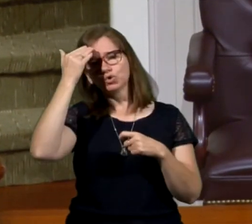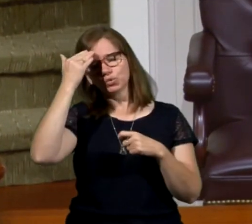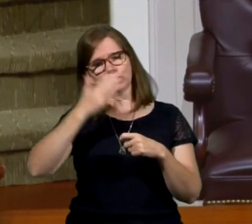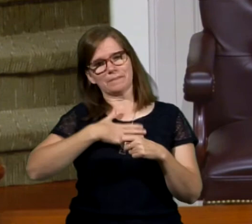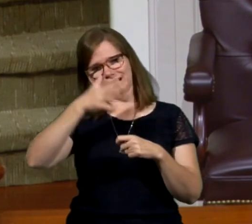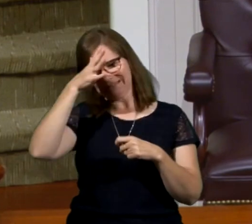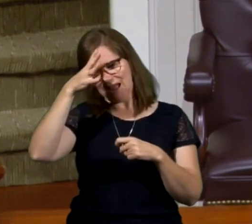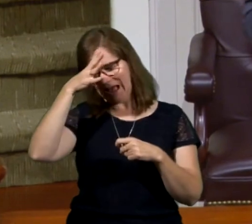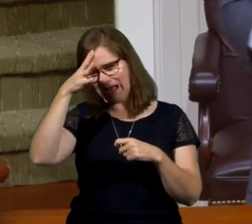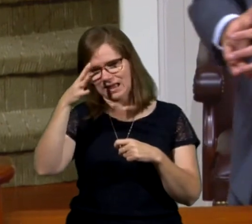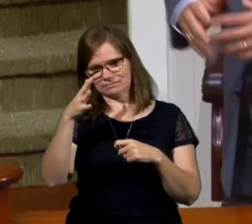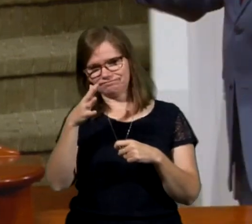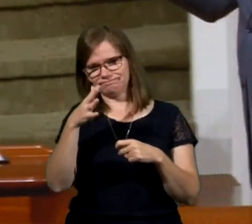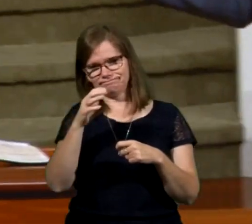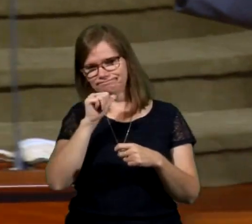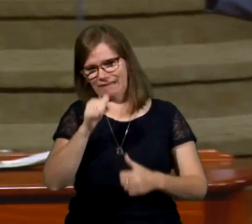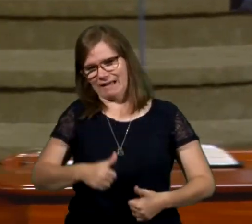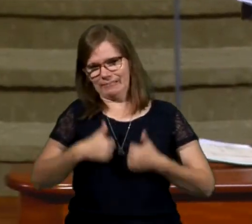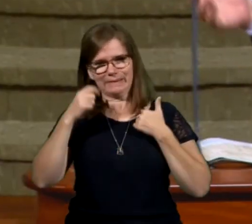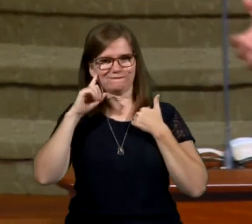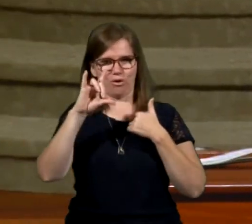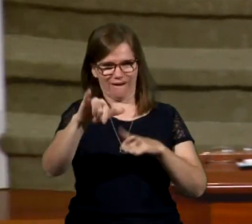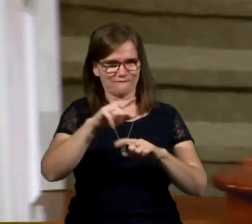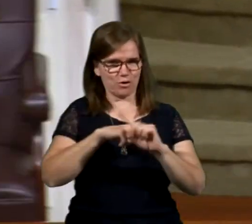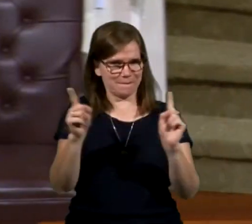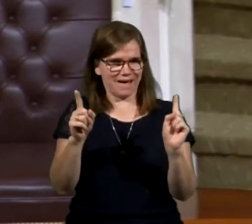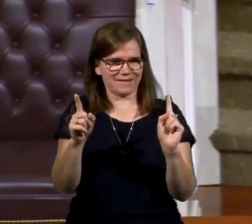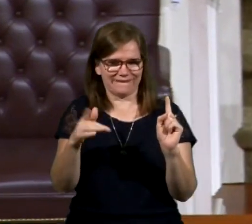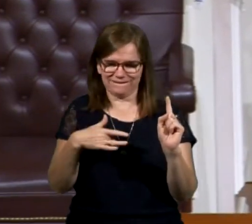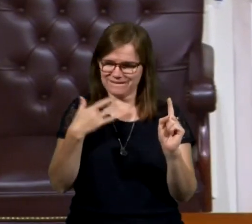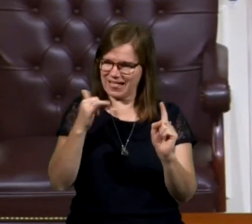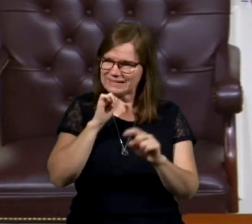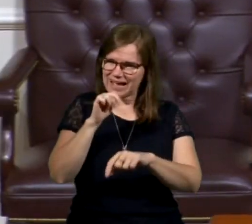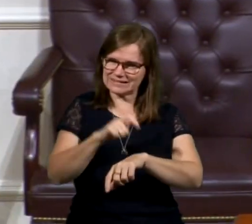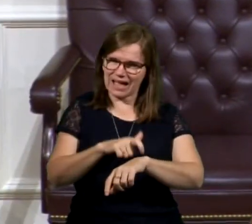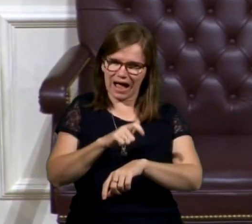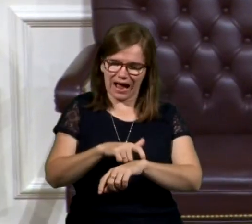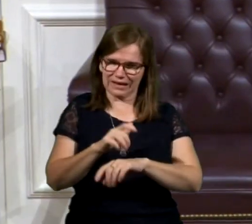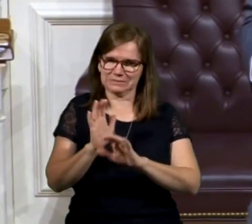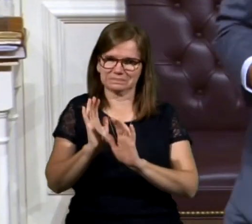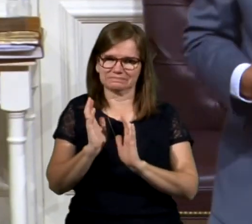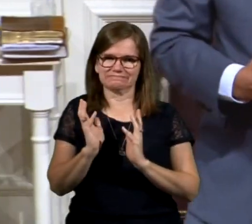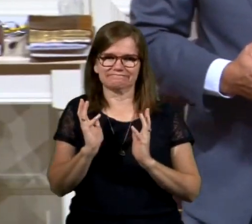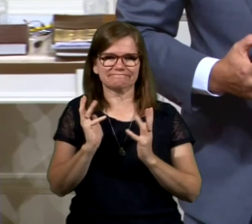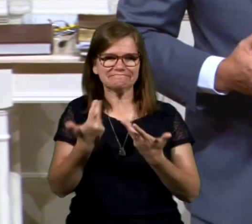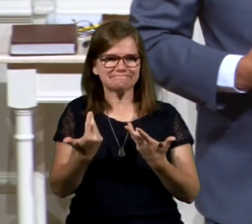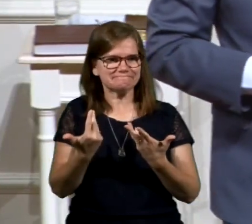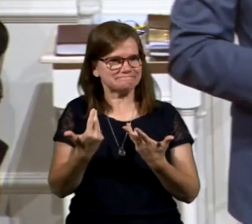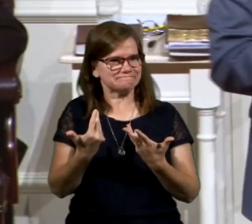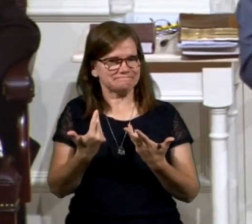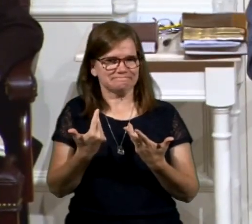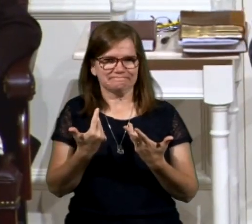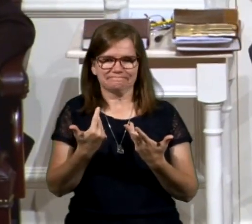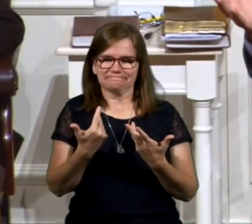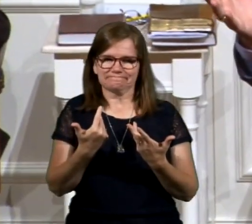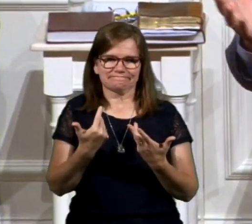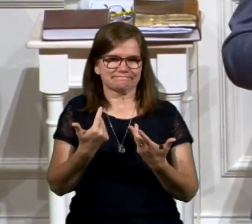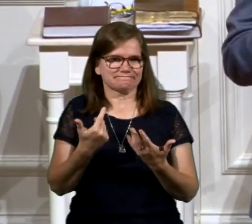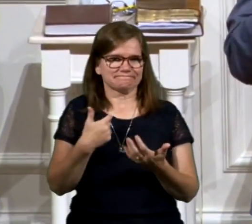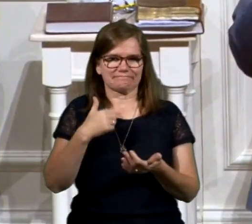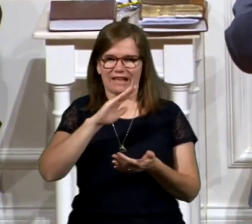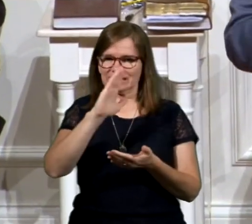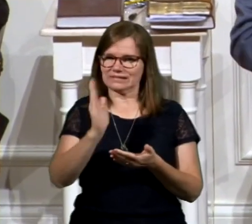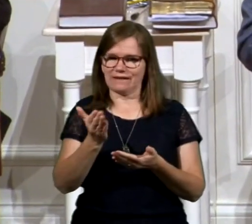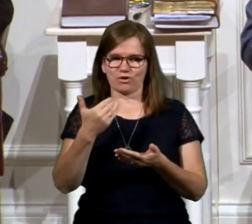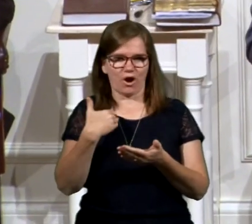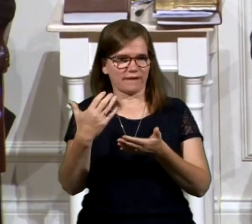wasn't, he was not going to live forever, but I just felt like it wasn't time for him to go. And I would never get the chance to